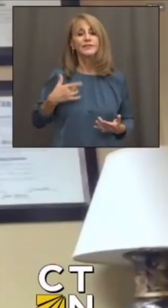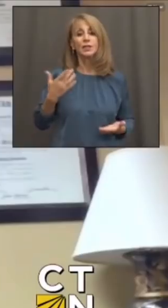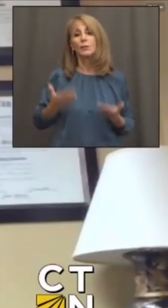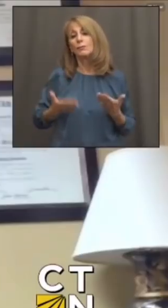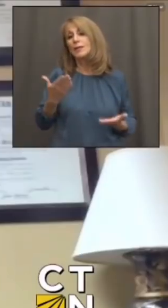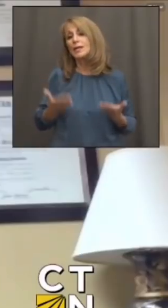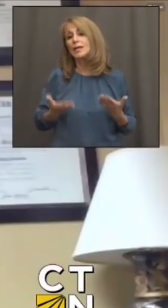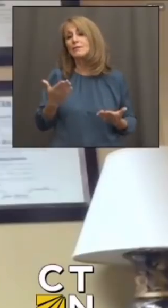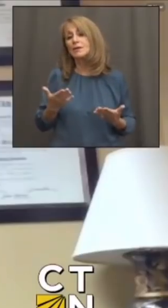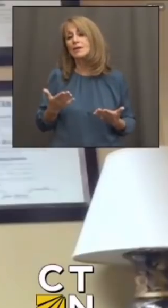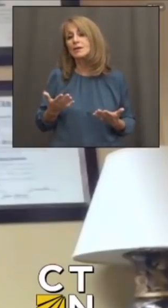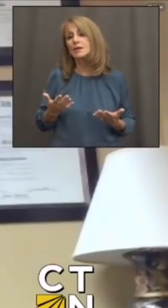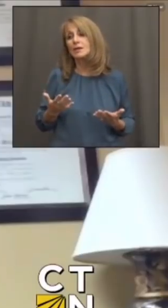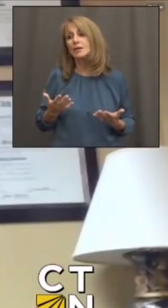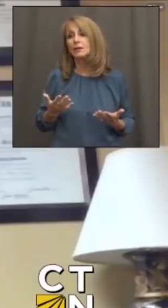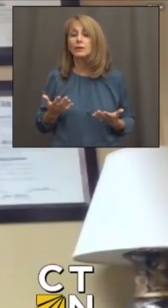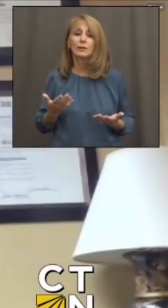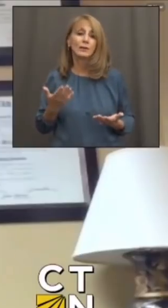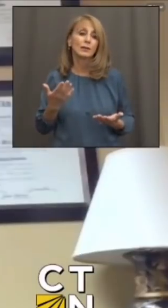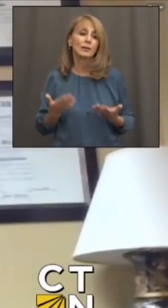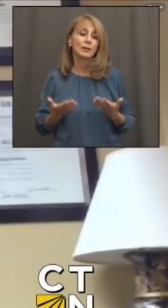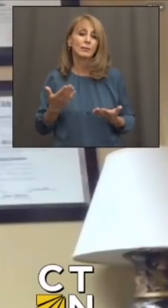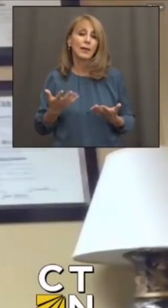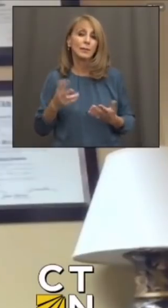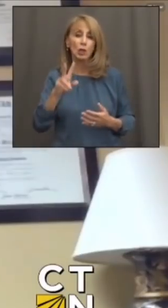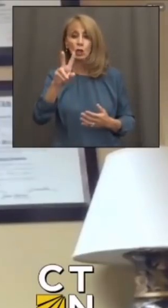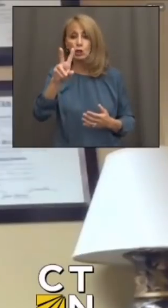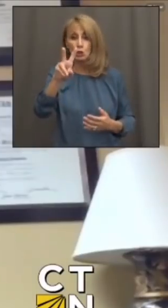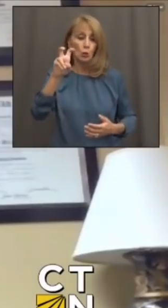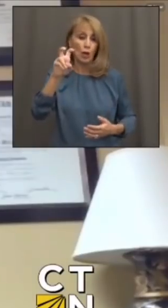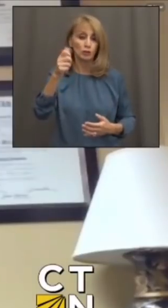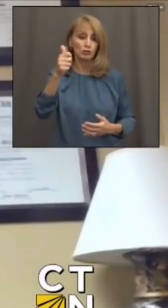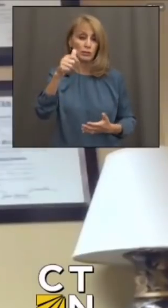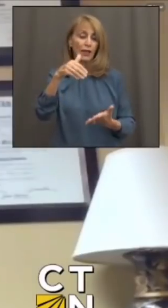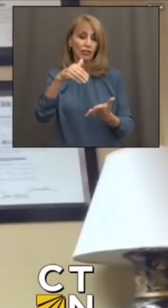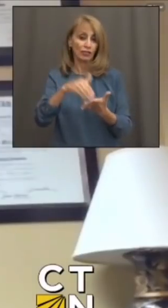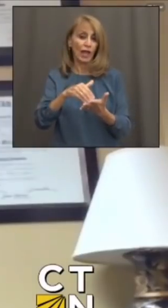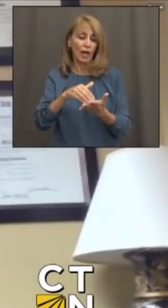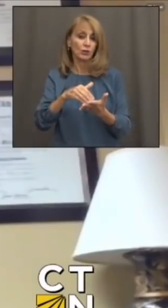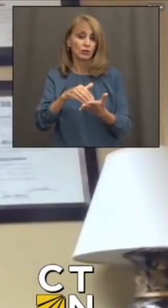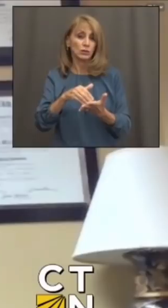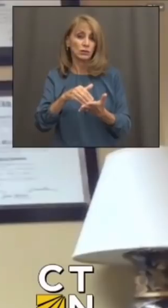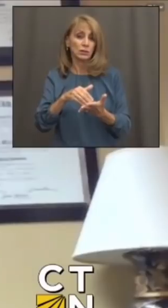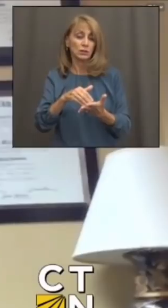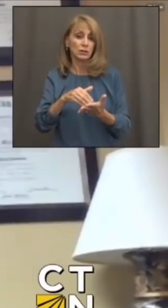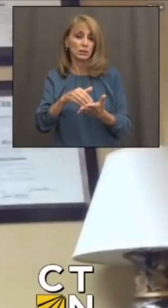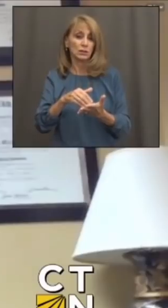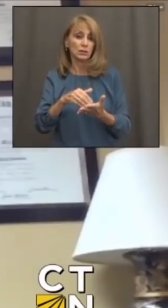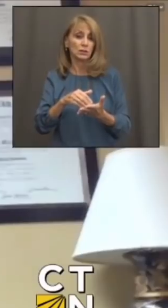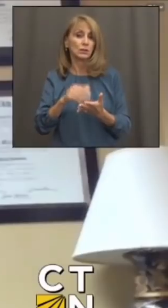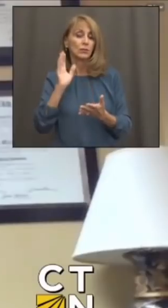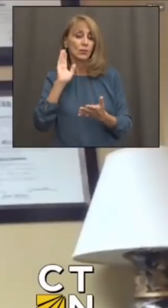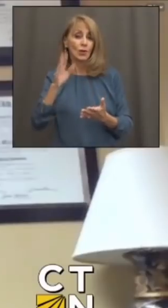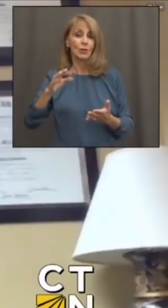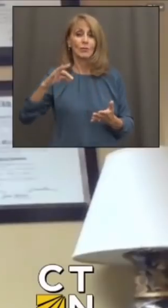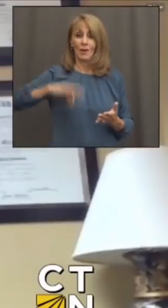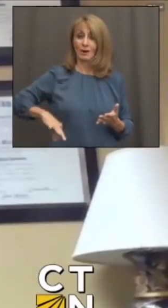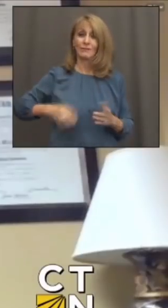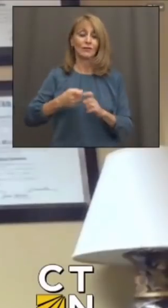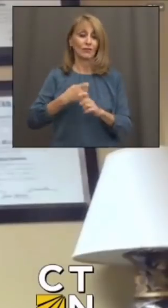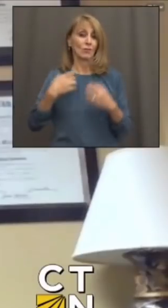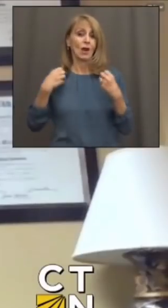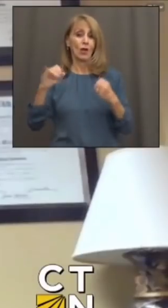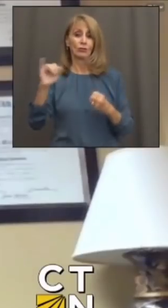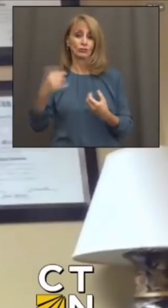least 210,000 or more individuals could potentially benefit from Access Health.